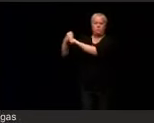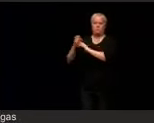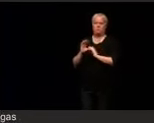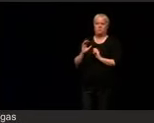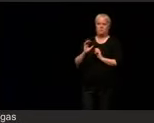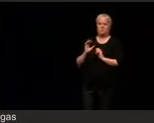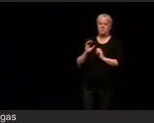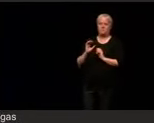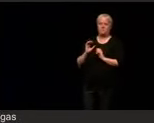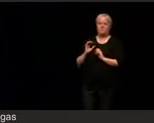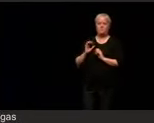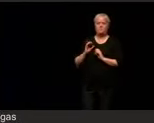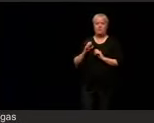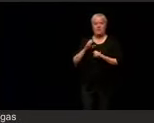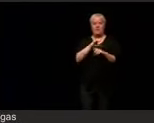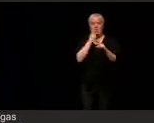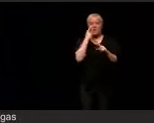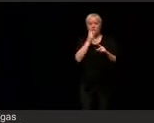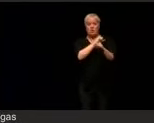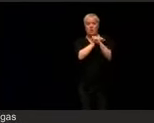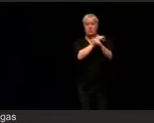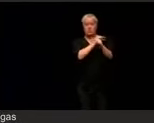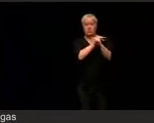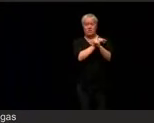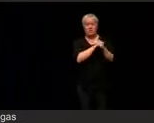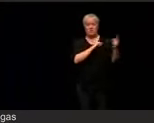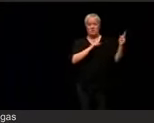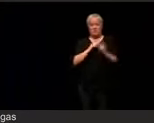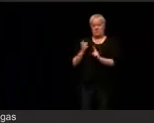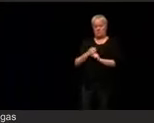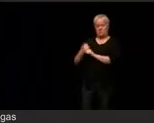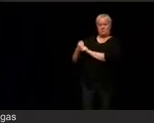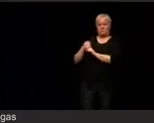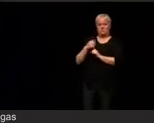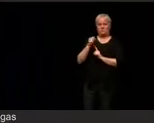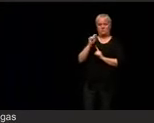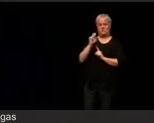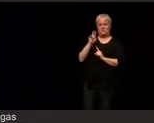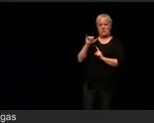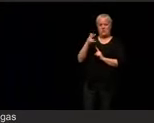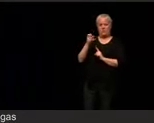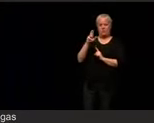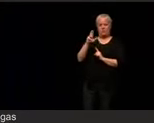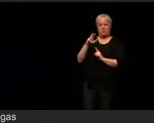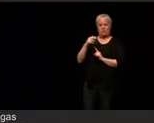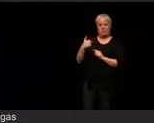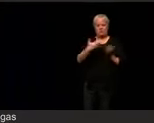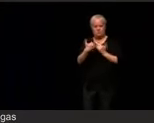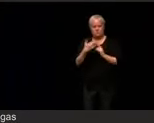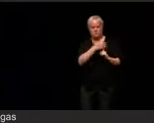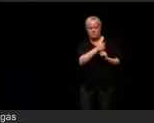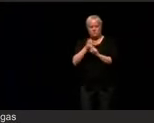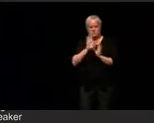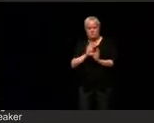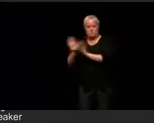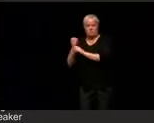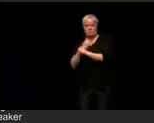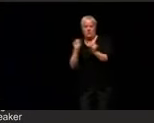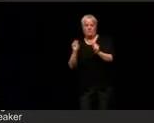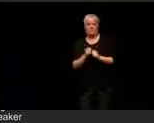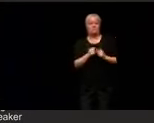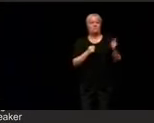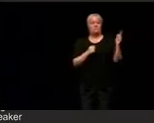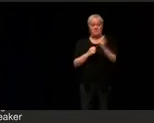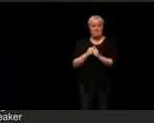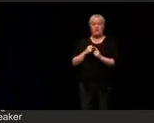to get Steny Hoyer, the majority leader, removes him from the floor. And then they come get Jim